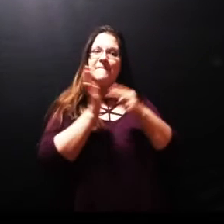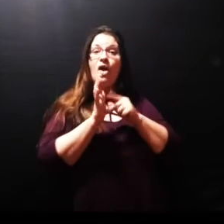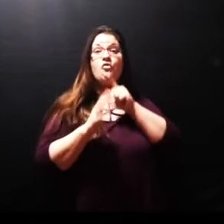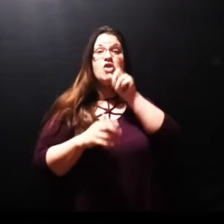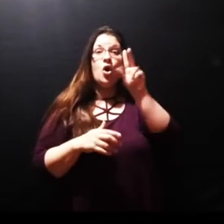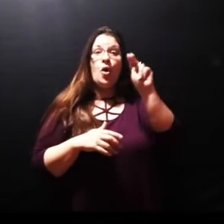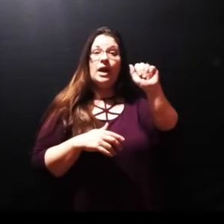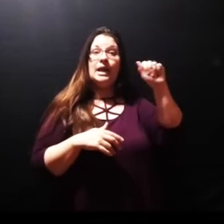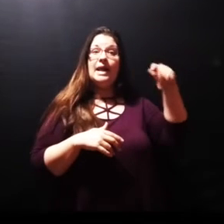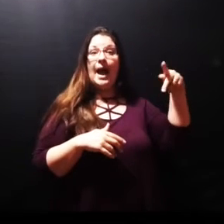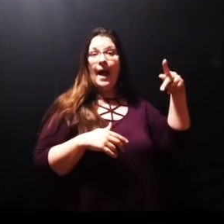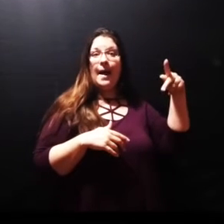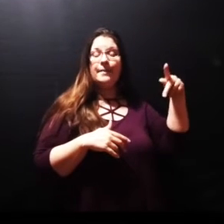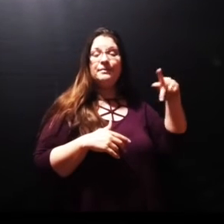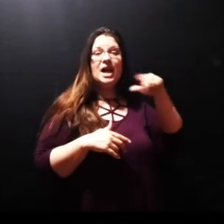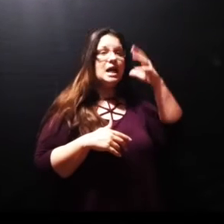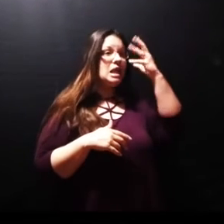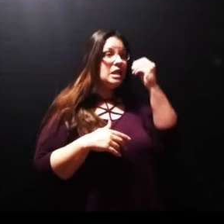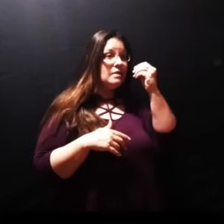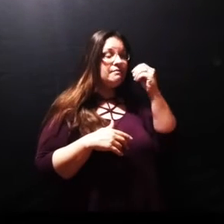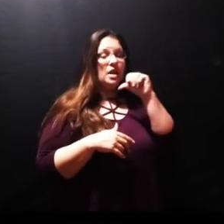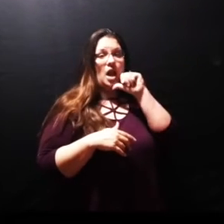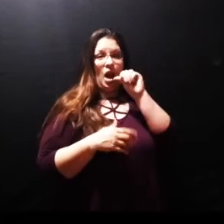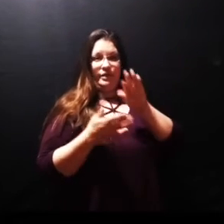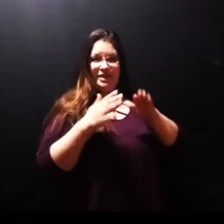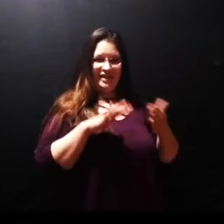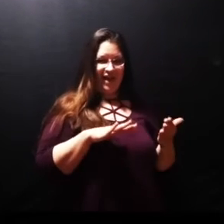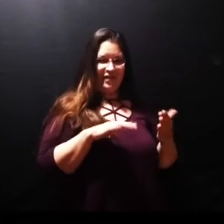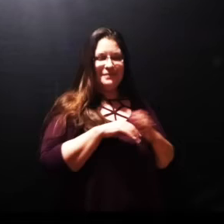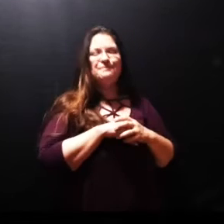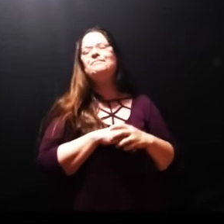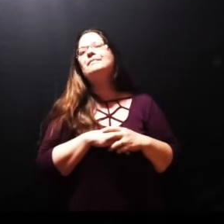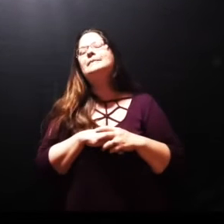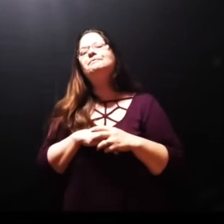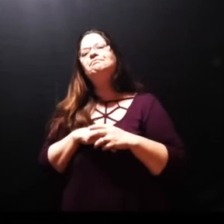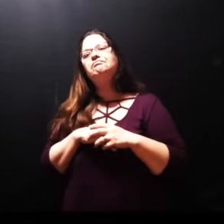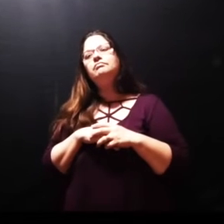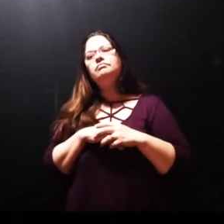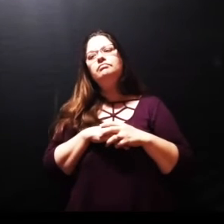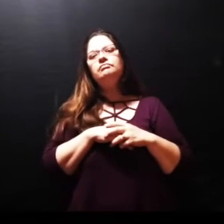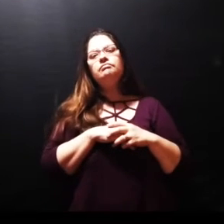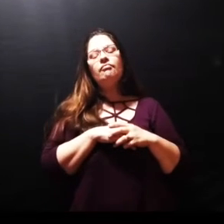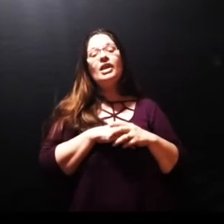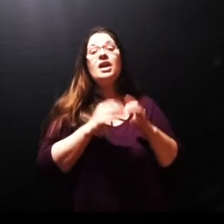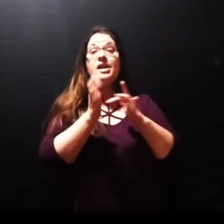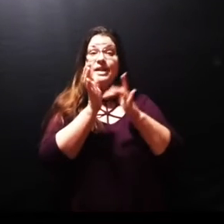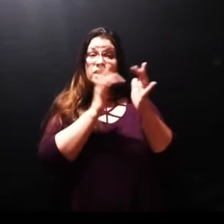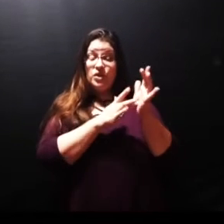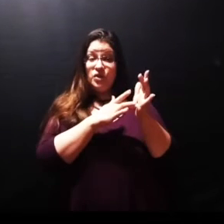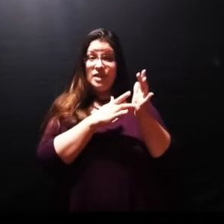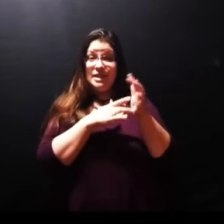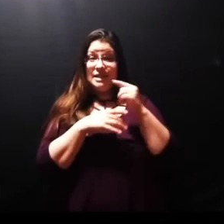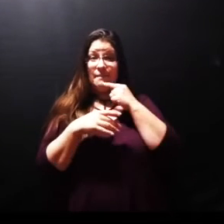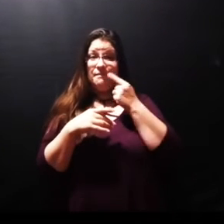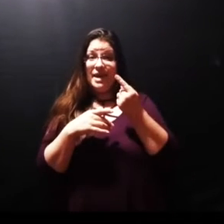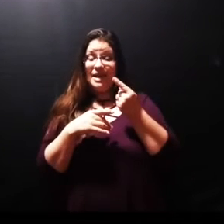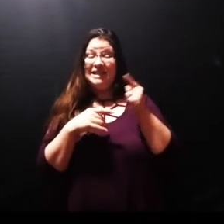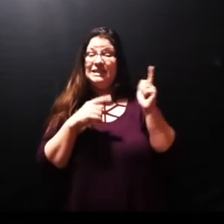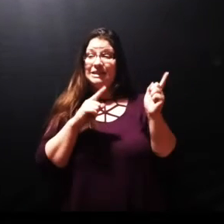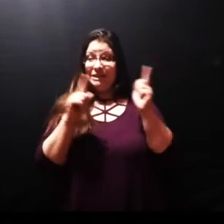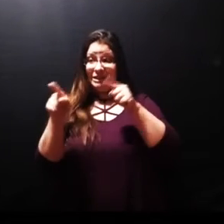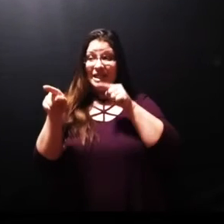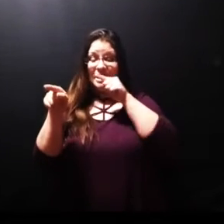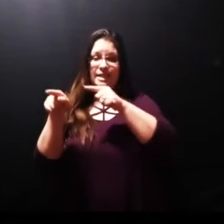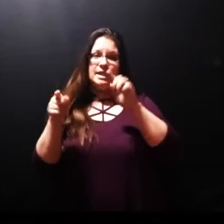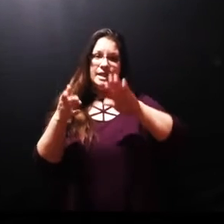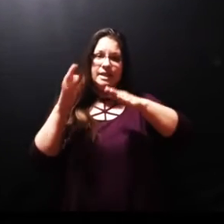plainly Lazarus is dead and I am glad for your sakes that I was not there to the intent that ye may